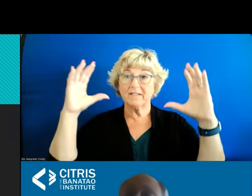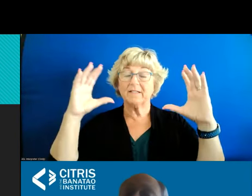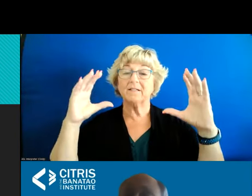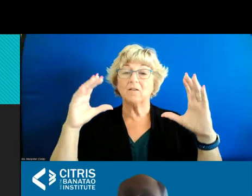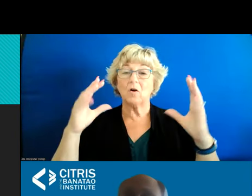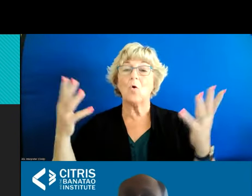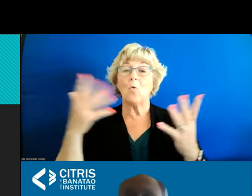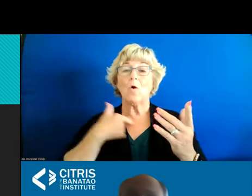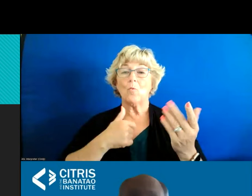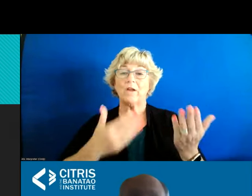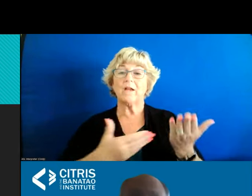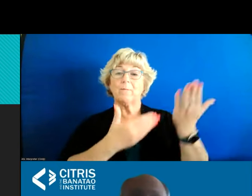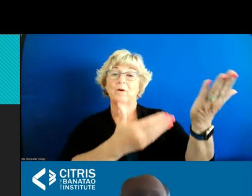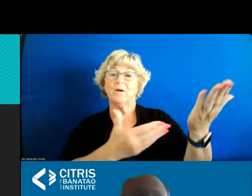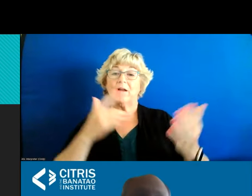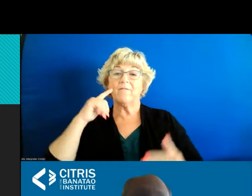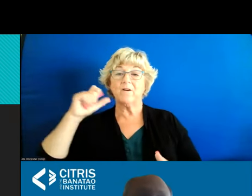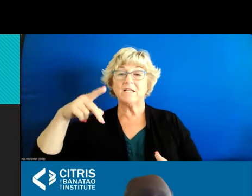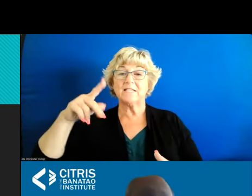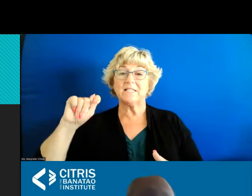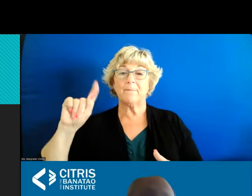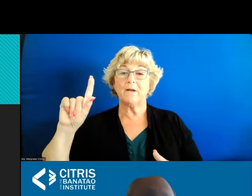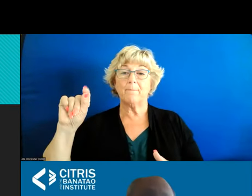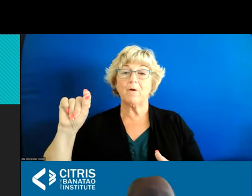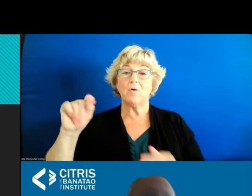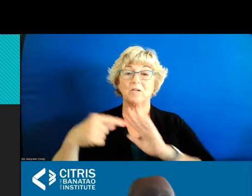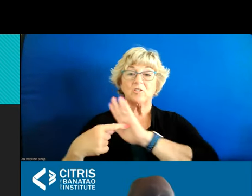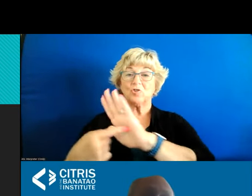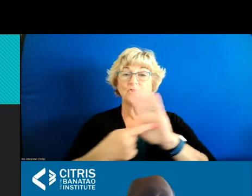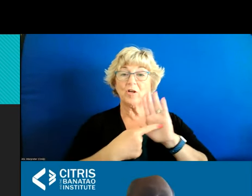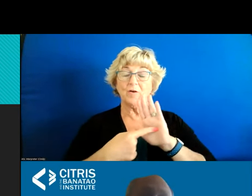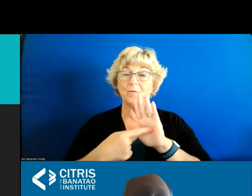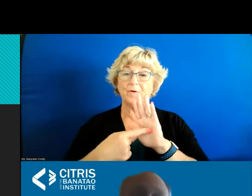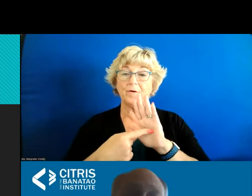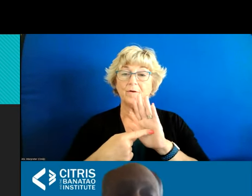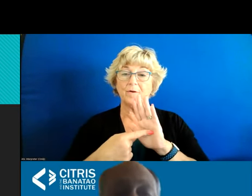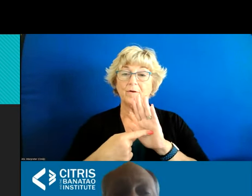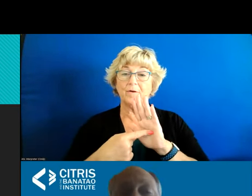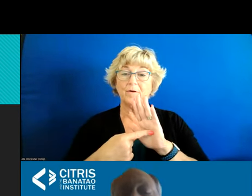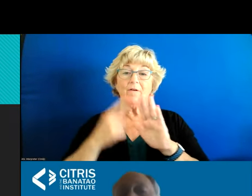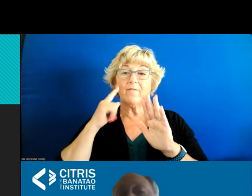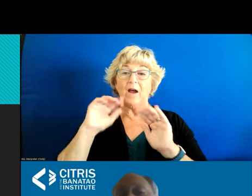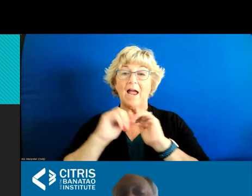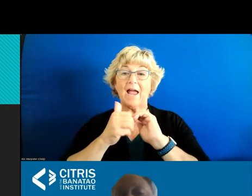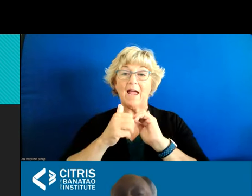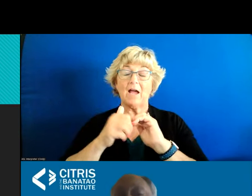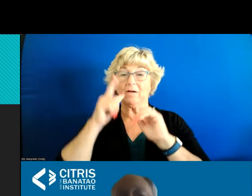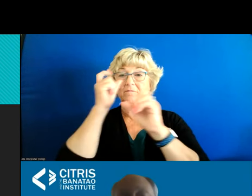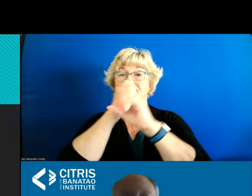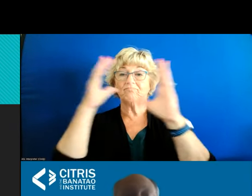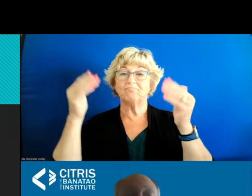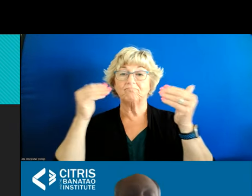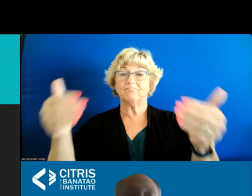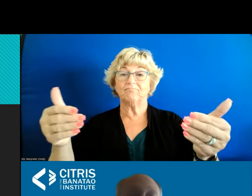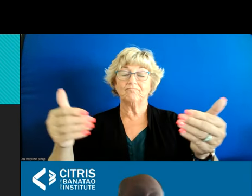what we can present at september 20th to showcase and lay out a framework for how we could envision moving forward